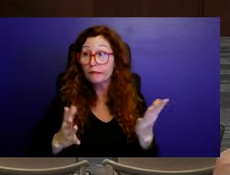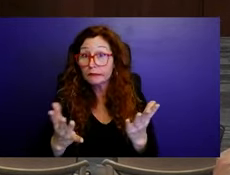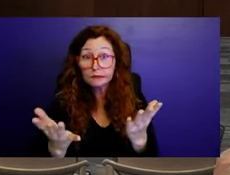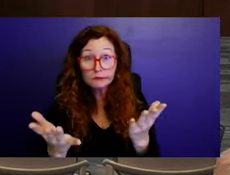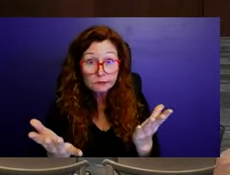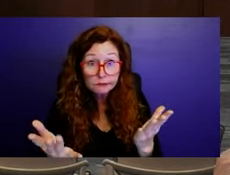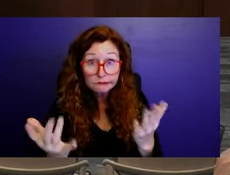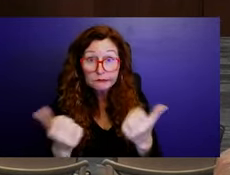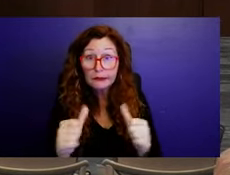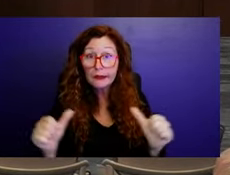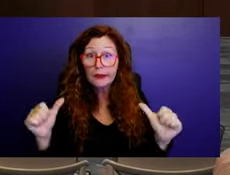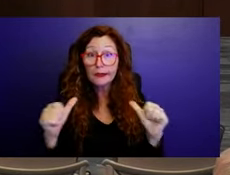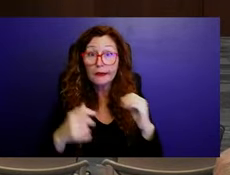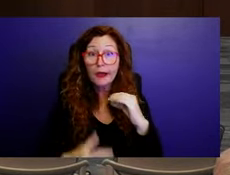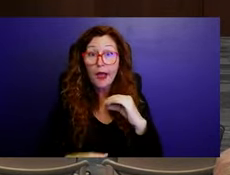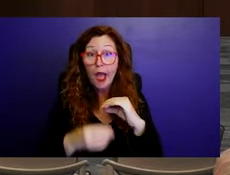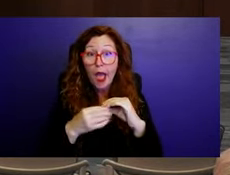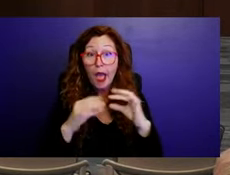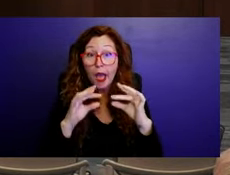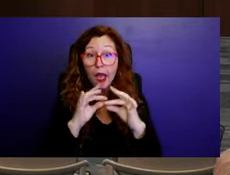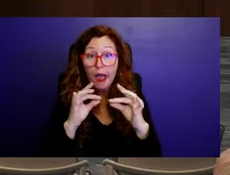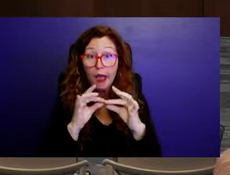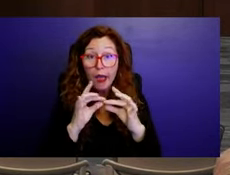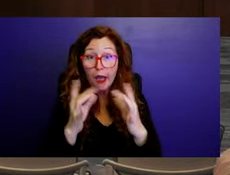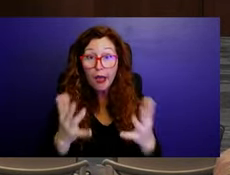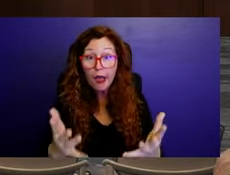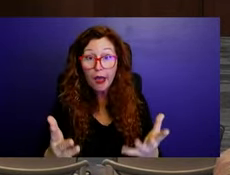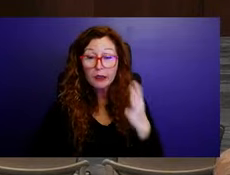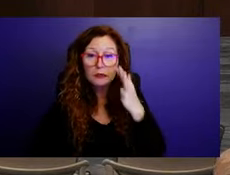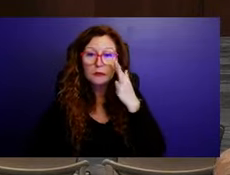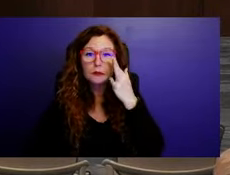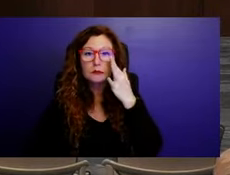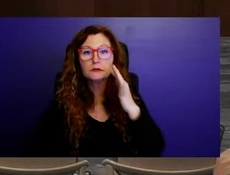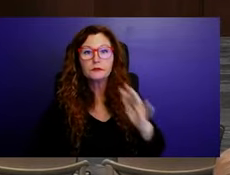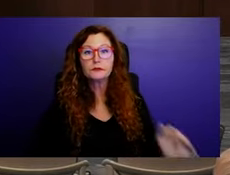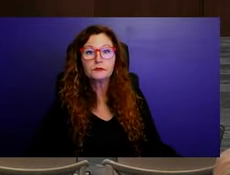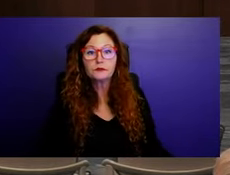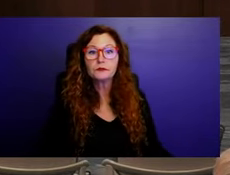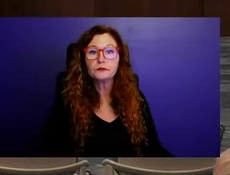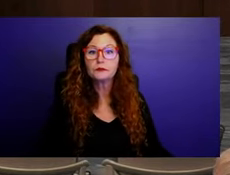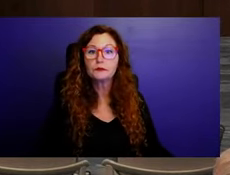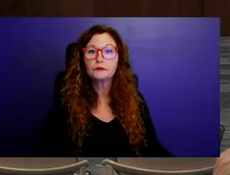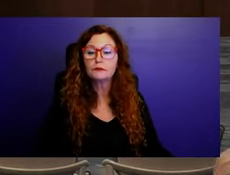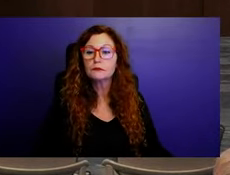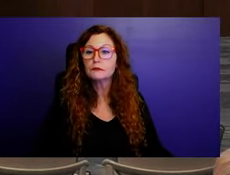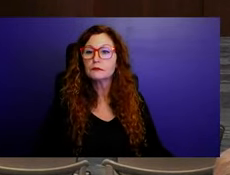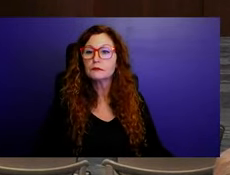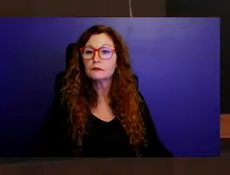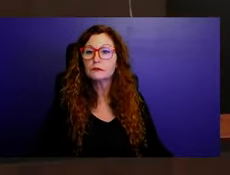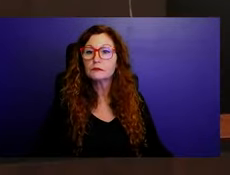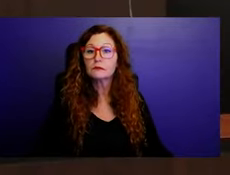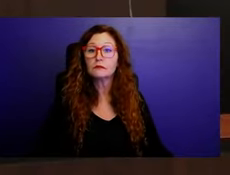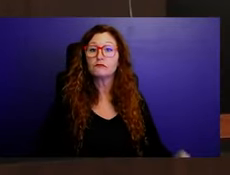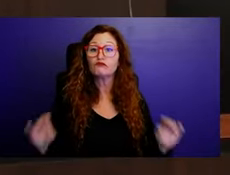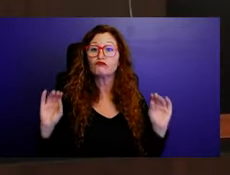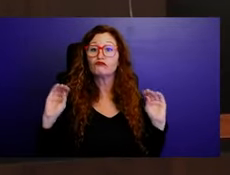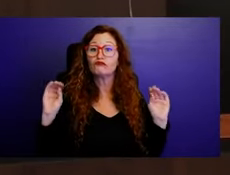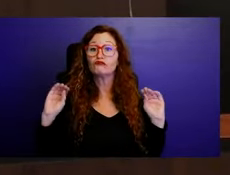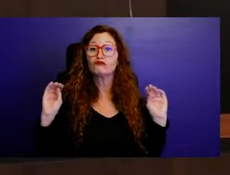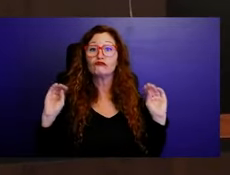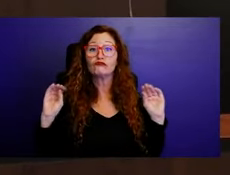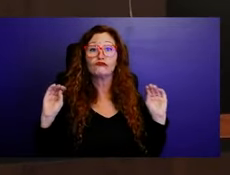I just want to make sure you have an opportunity to address all those items. Yeah, nothing else to add. Nothing else? your question. Okay.